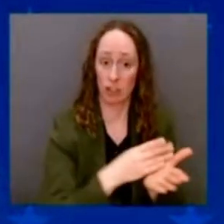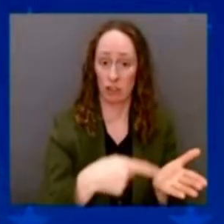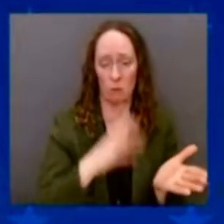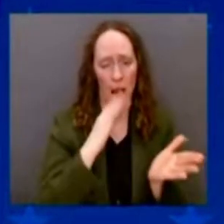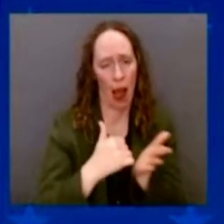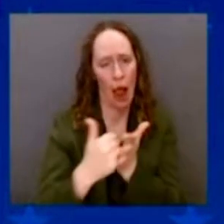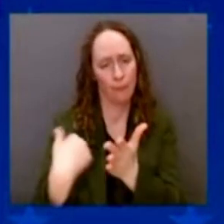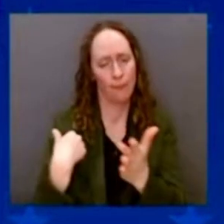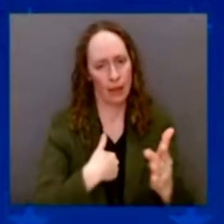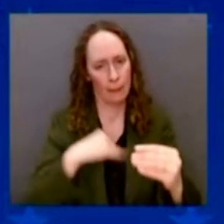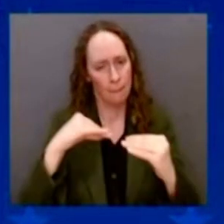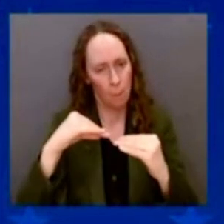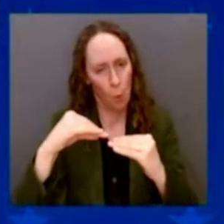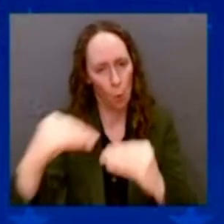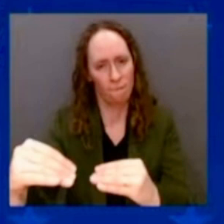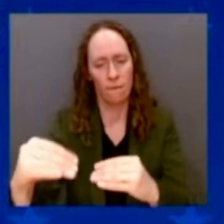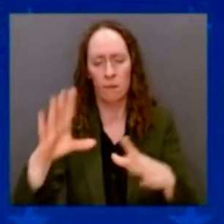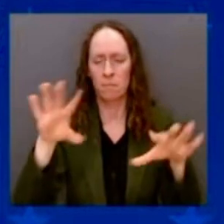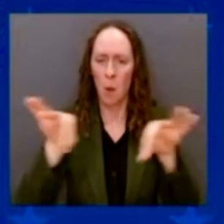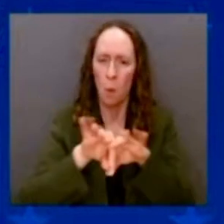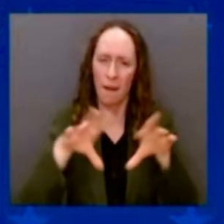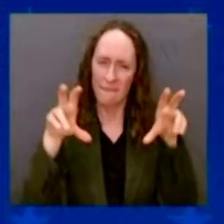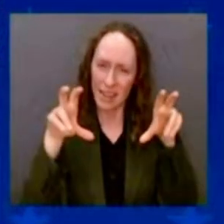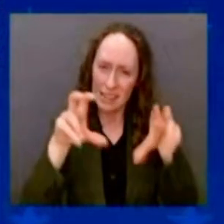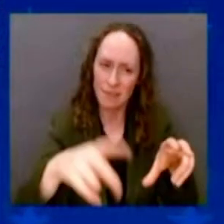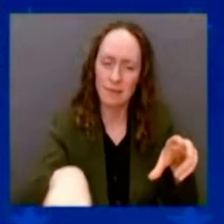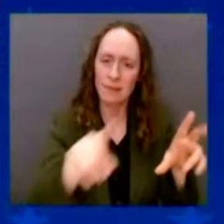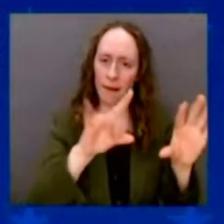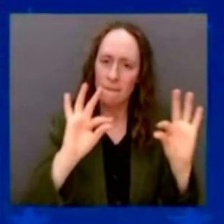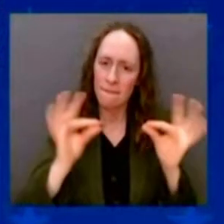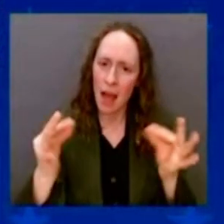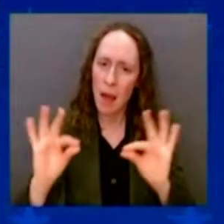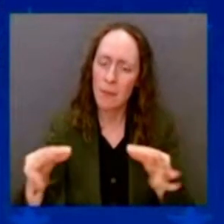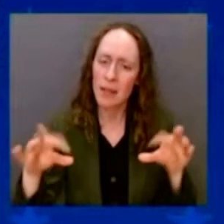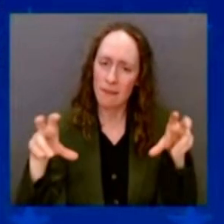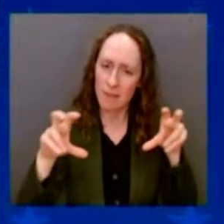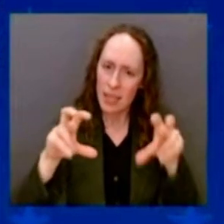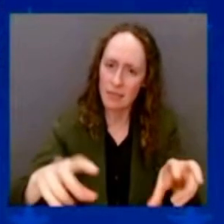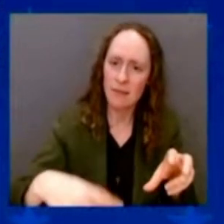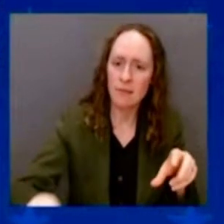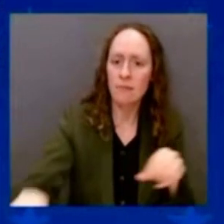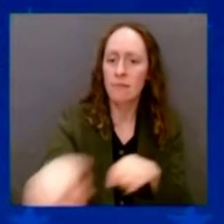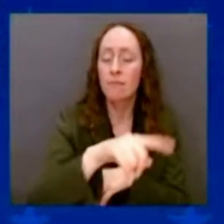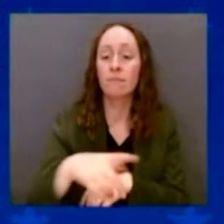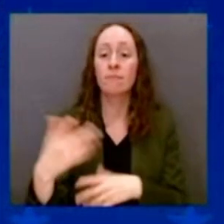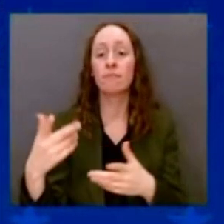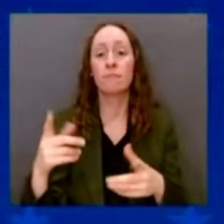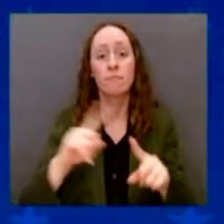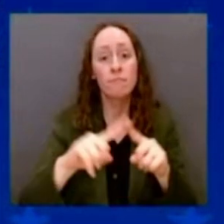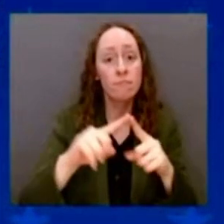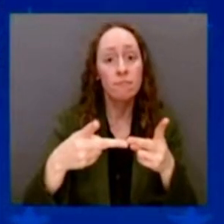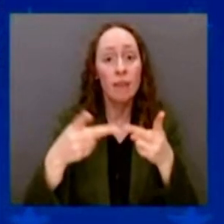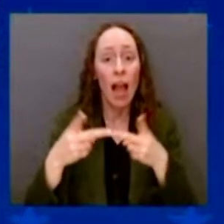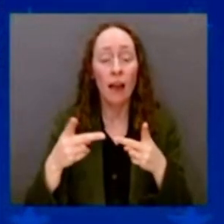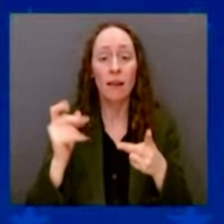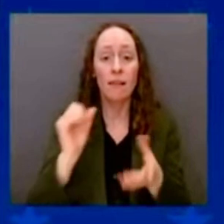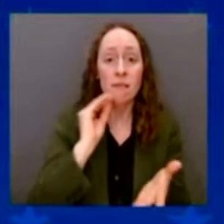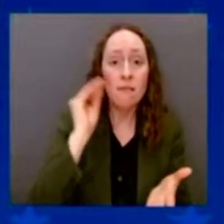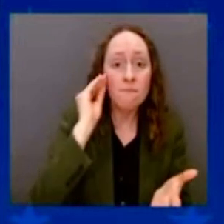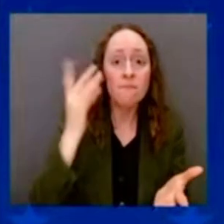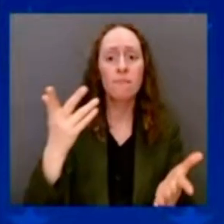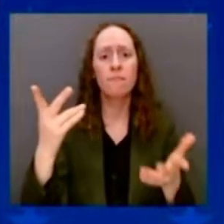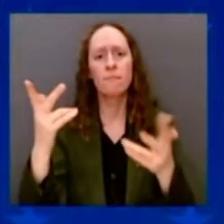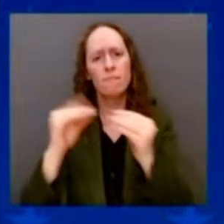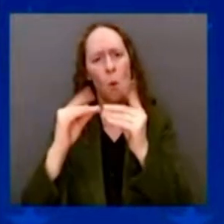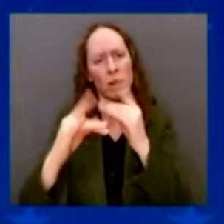increasing the supply of affordable housing, lower rental costs, and make it easier to buy a home — all of which will